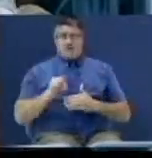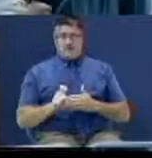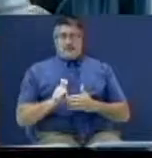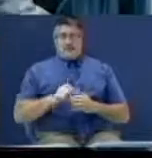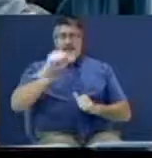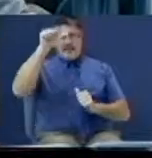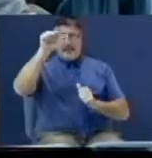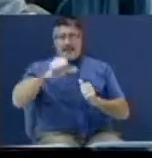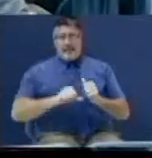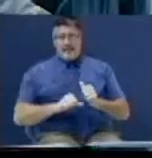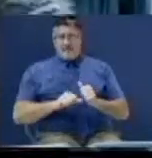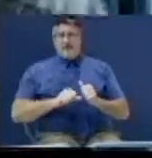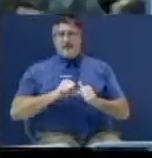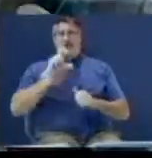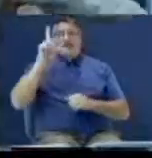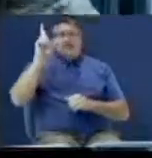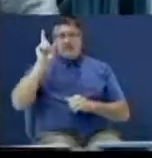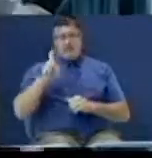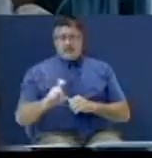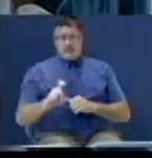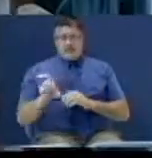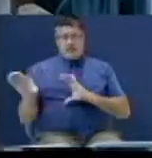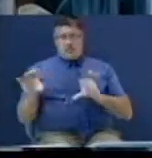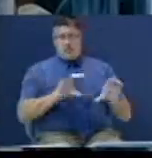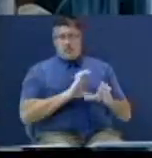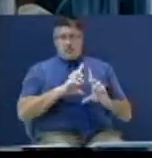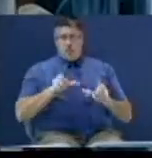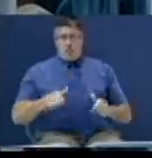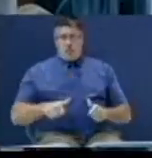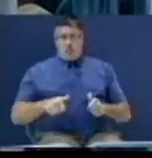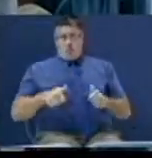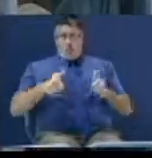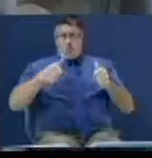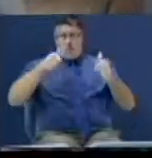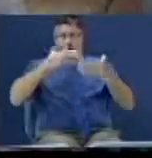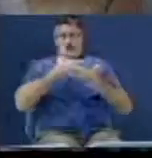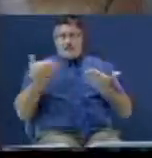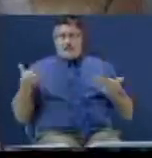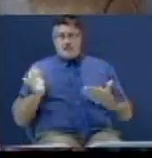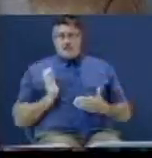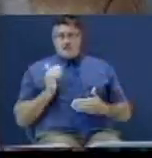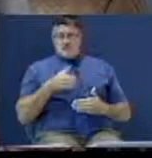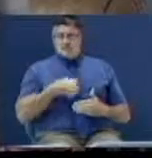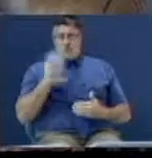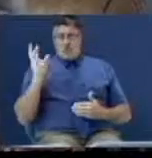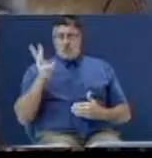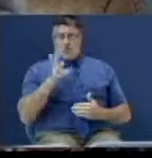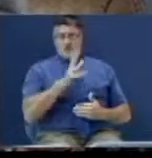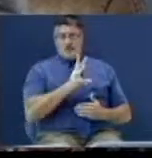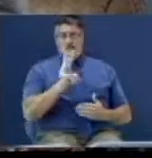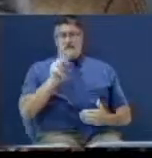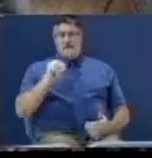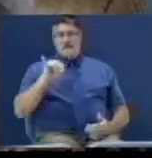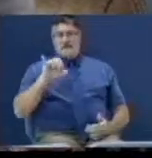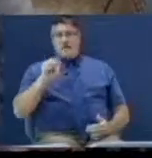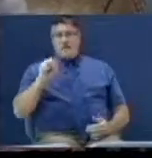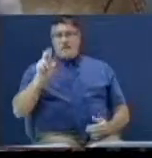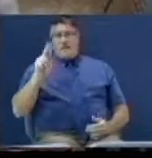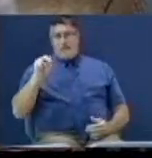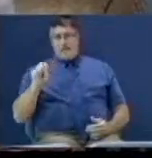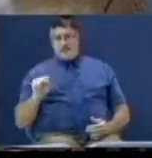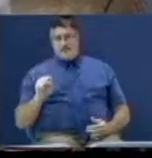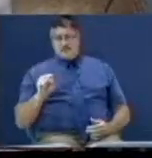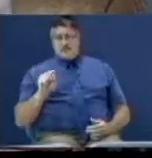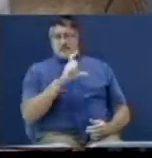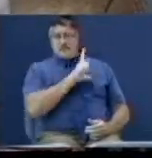Every need. We're doing great things right now. In soul winning, in missions, he'll supply that need. But also,